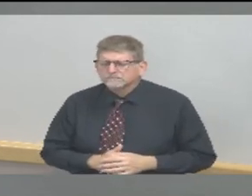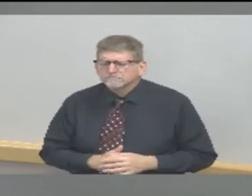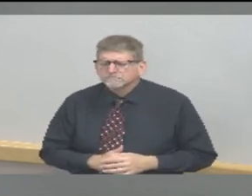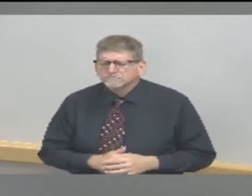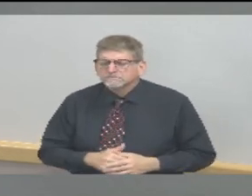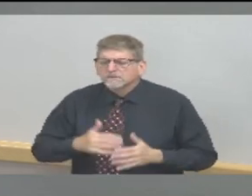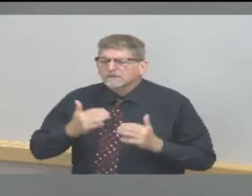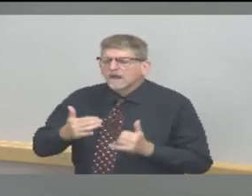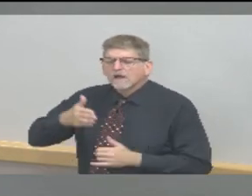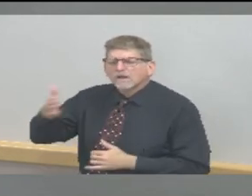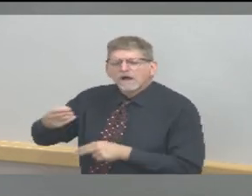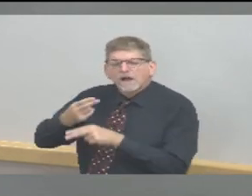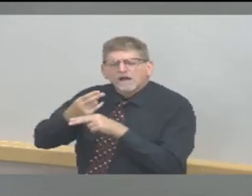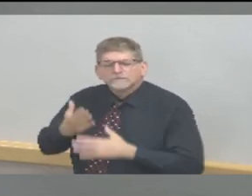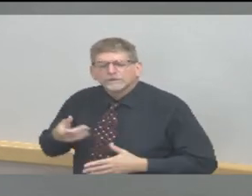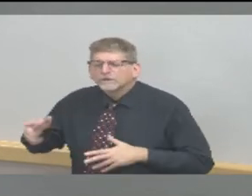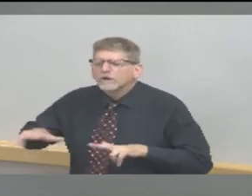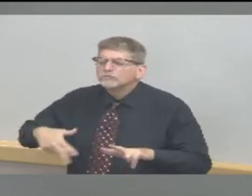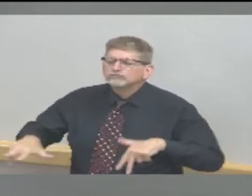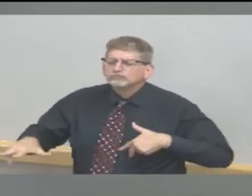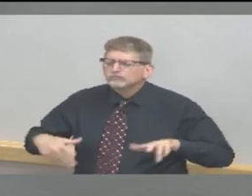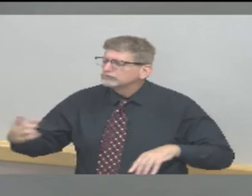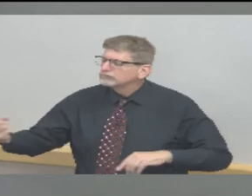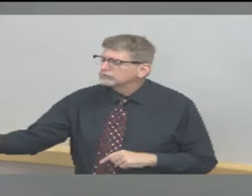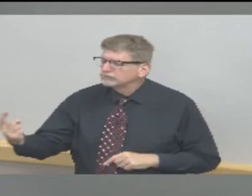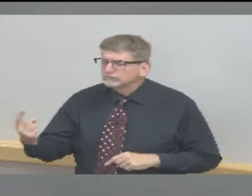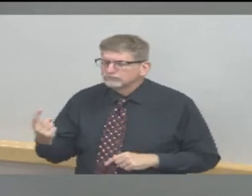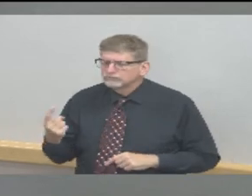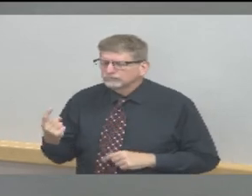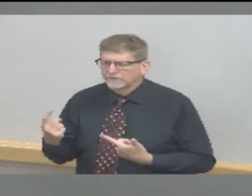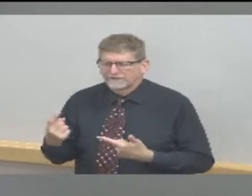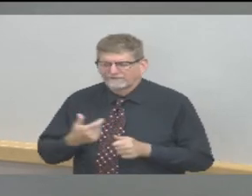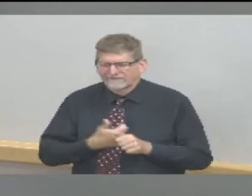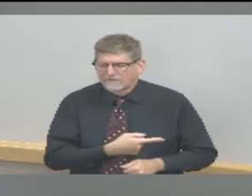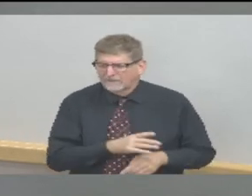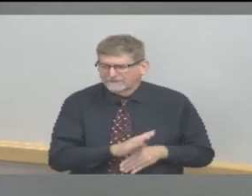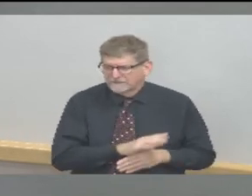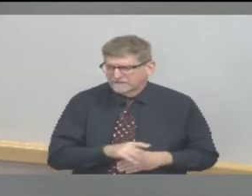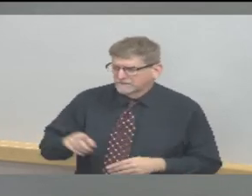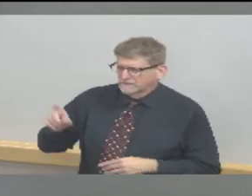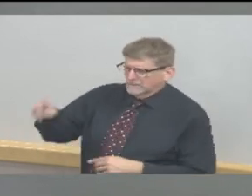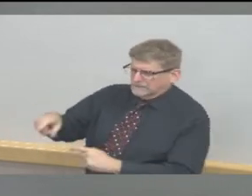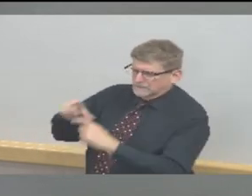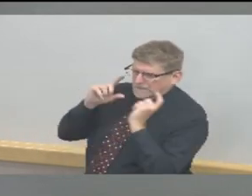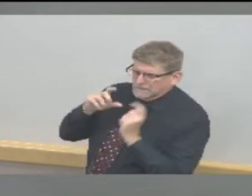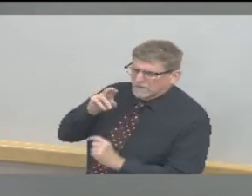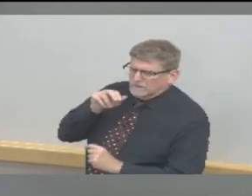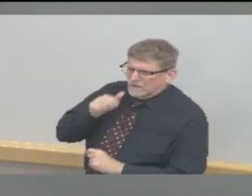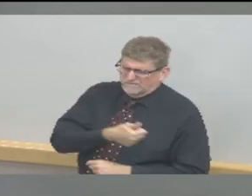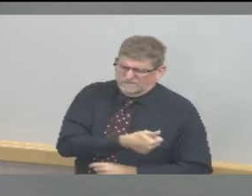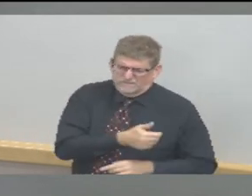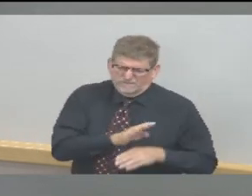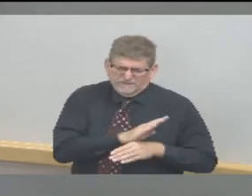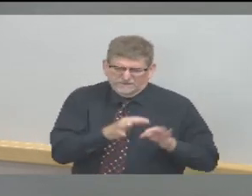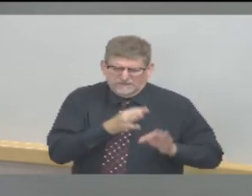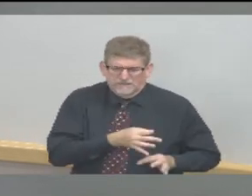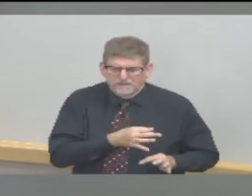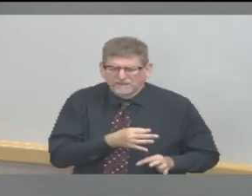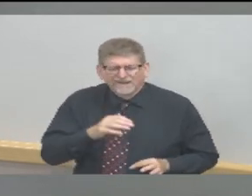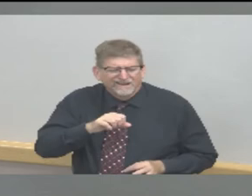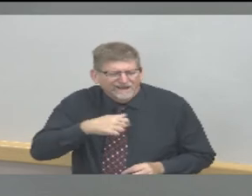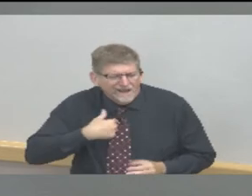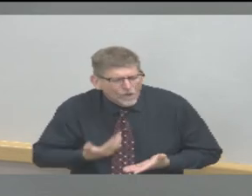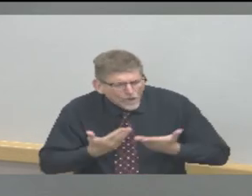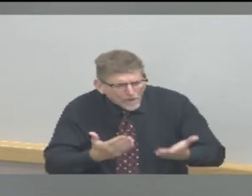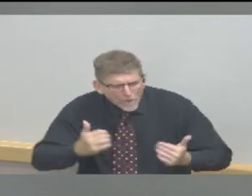up to the business if they want to require that for their customers. Of course, we recommend that everybody be wearing